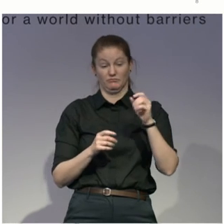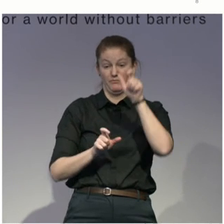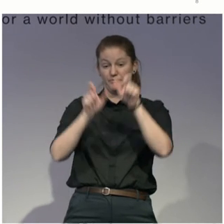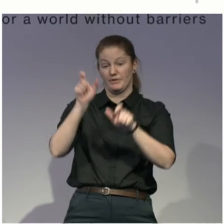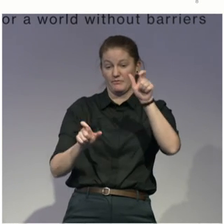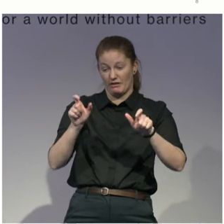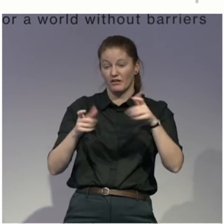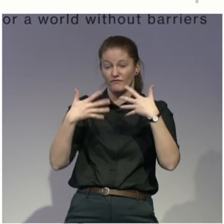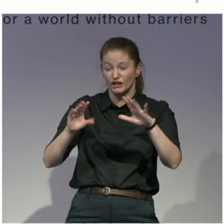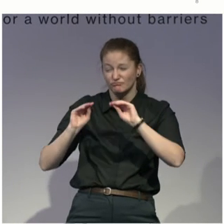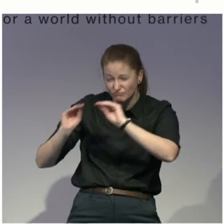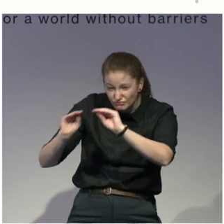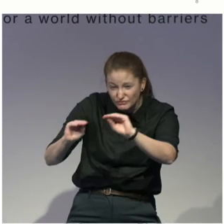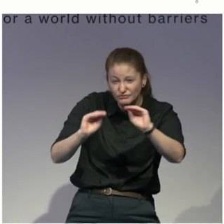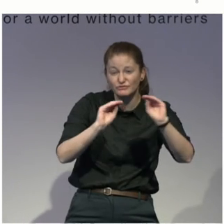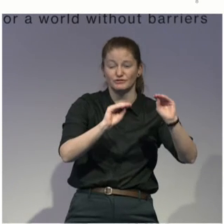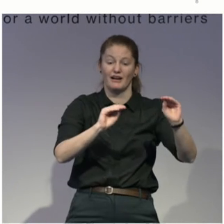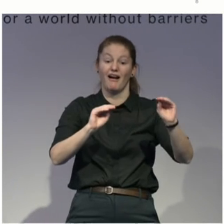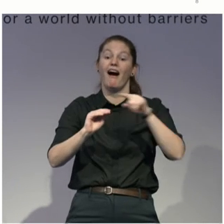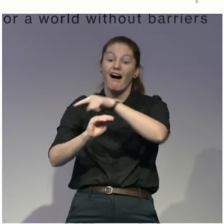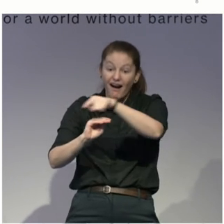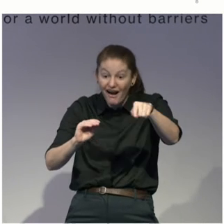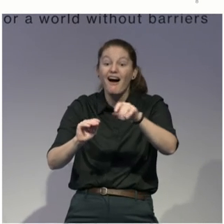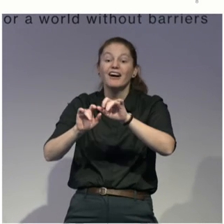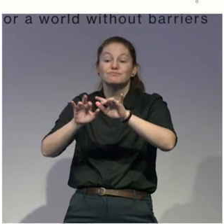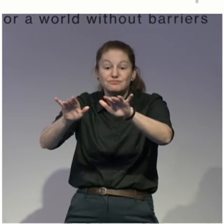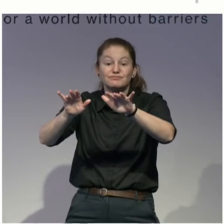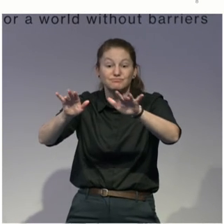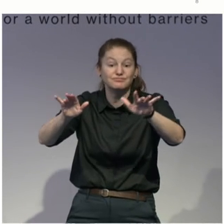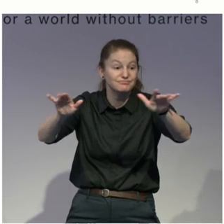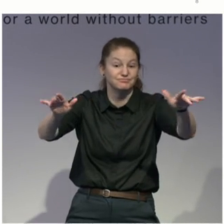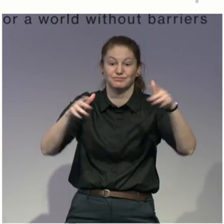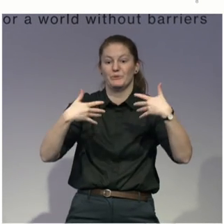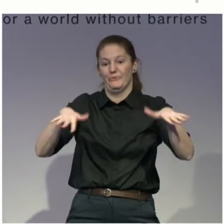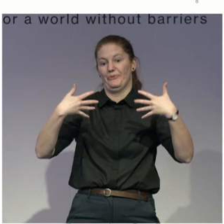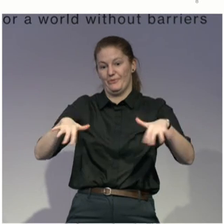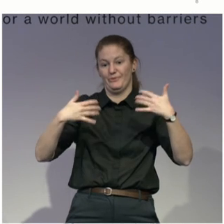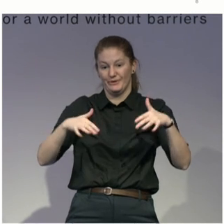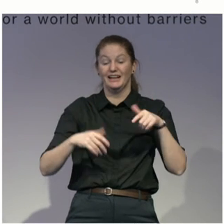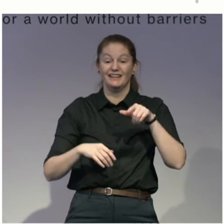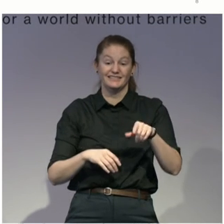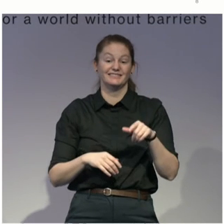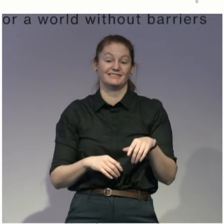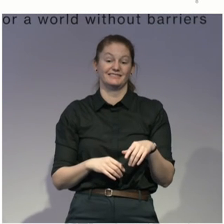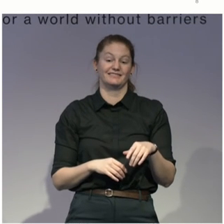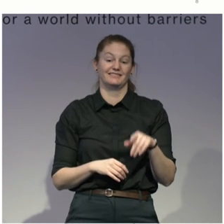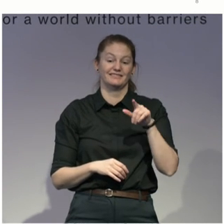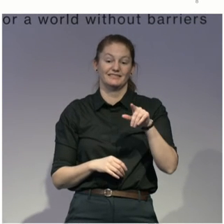And so we also supported more than 10 local enterprises to develop their figures, sorry, develop their products further.